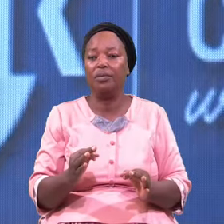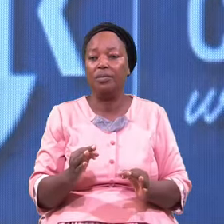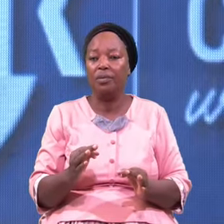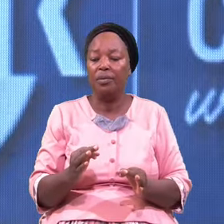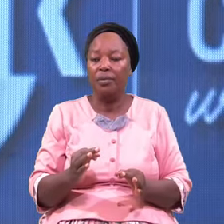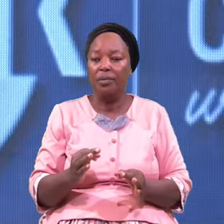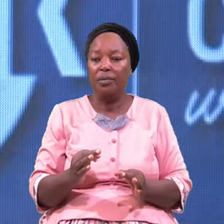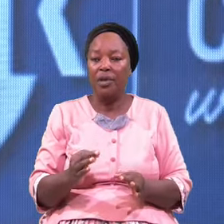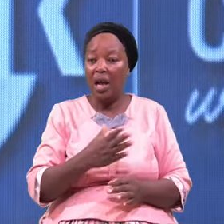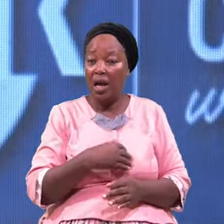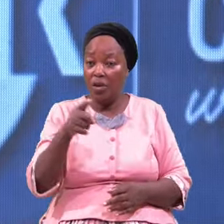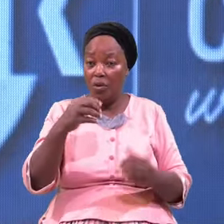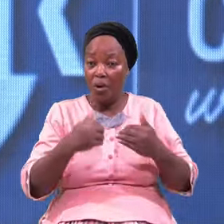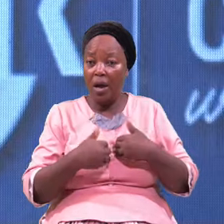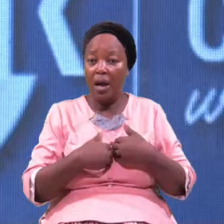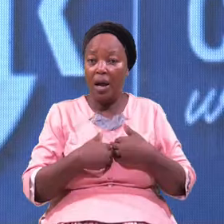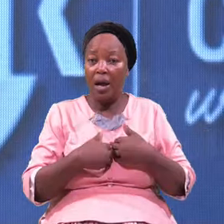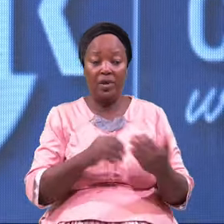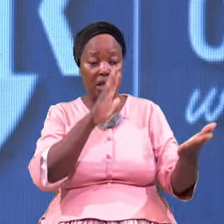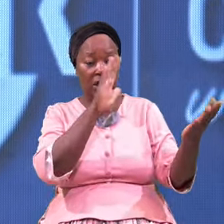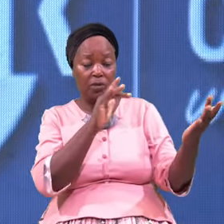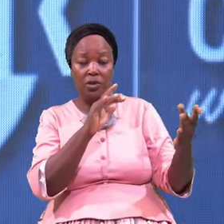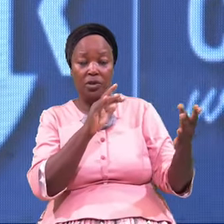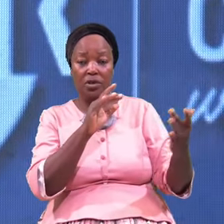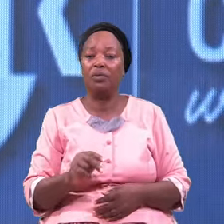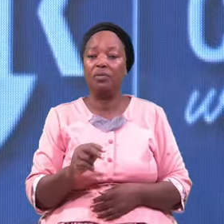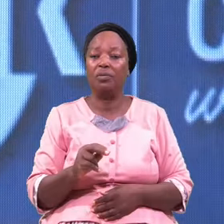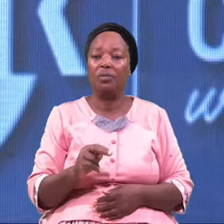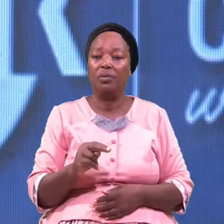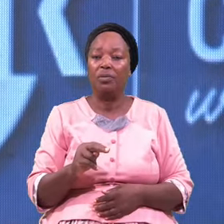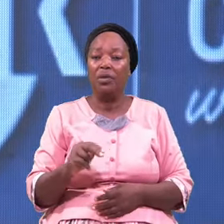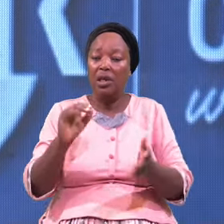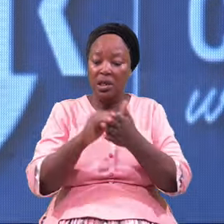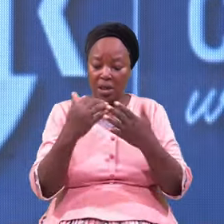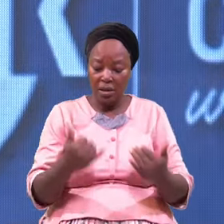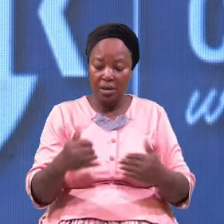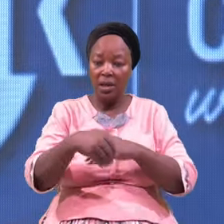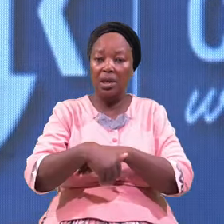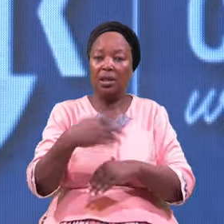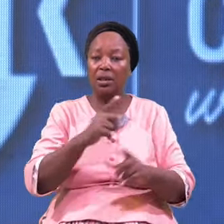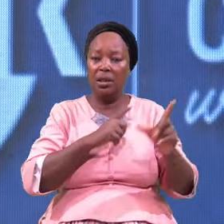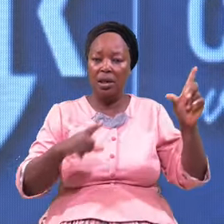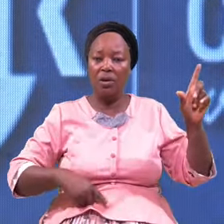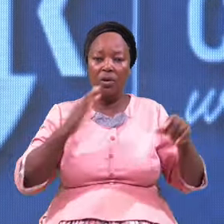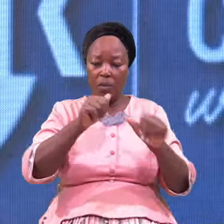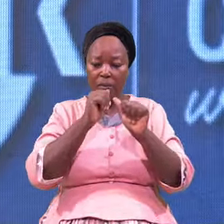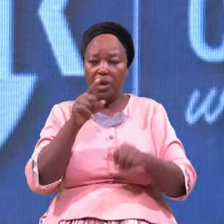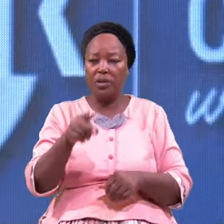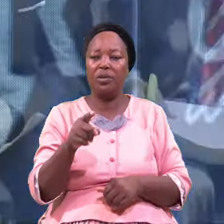And you have Expectation That tonight The Lord Will bless you